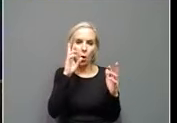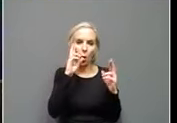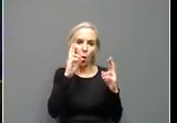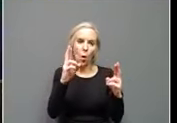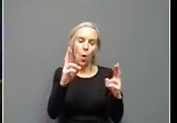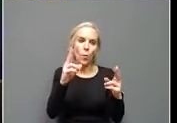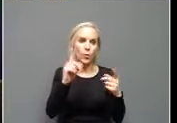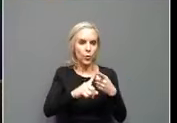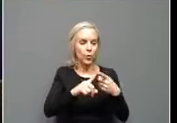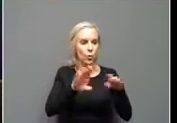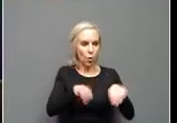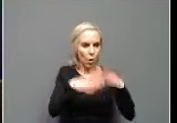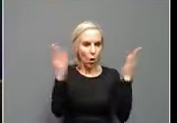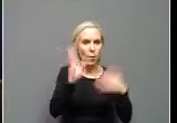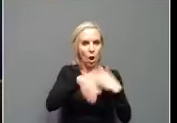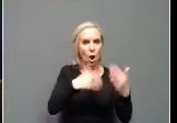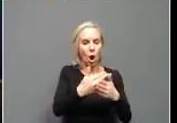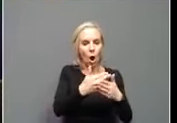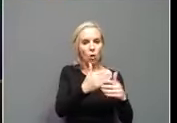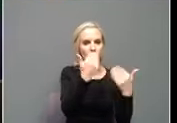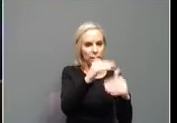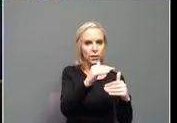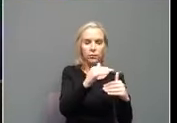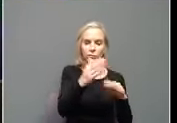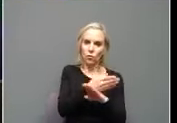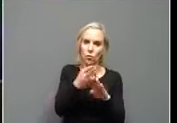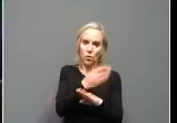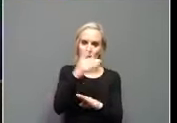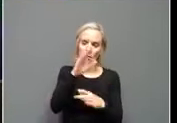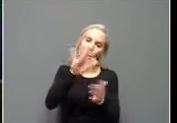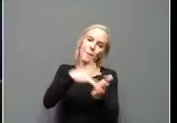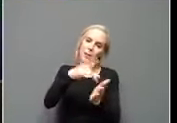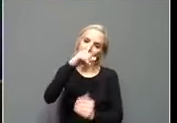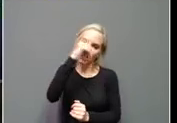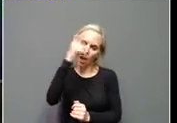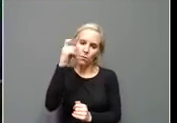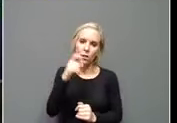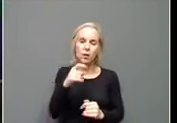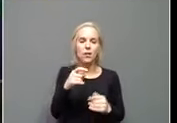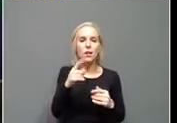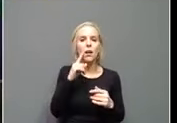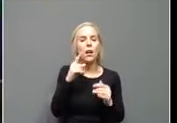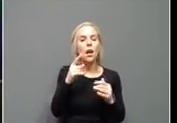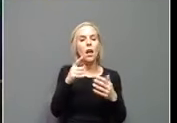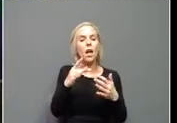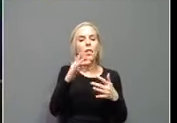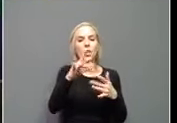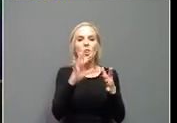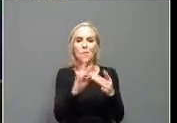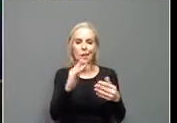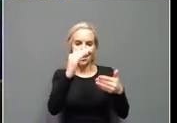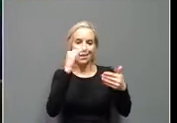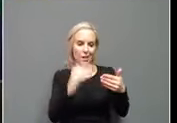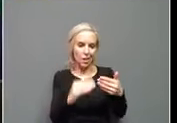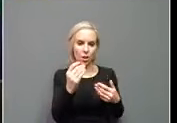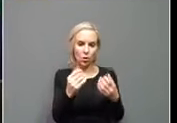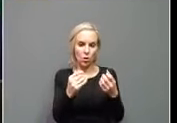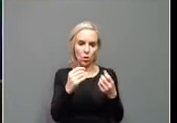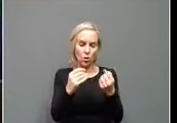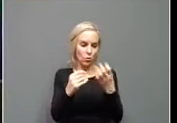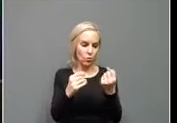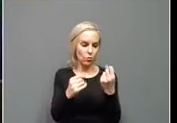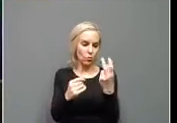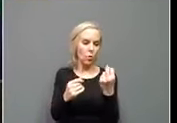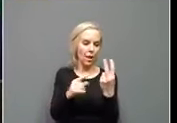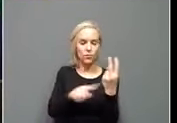by mid summer. You mentioned that bringing on the 12 to 15 year olds, uh, for shots will help in that regard.